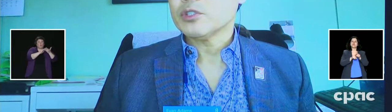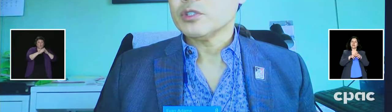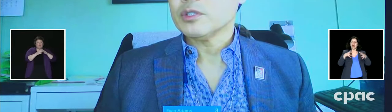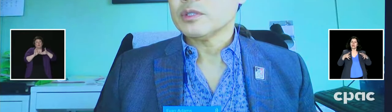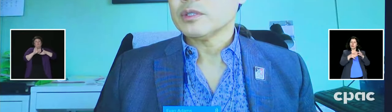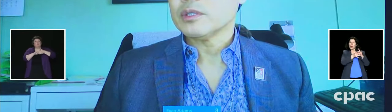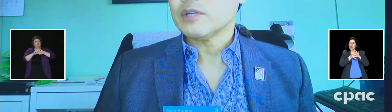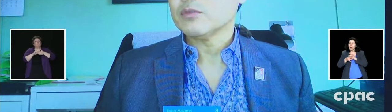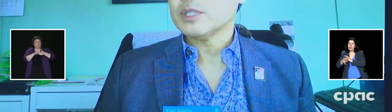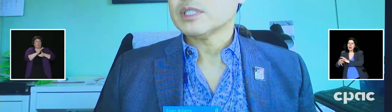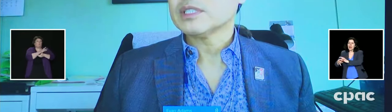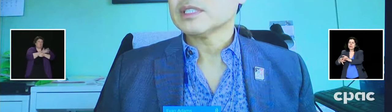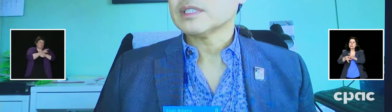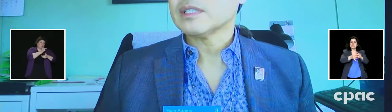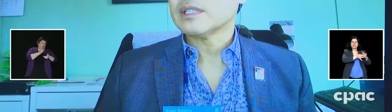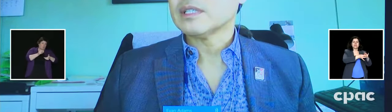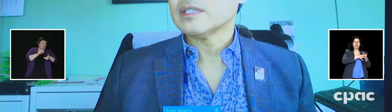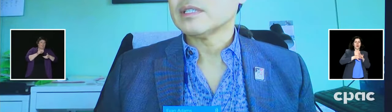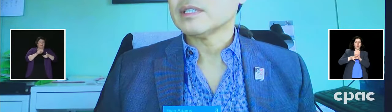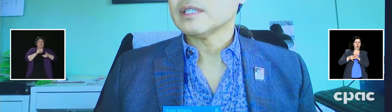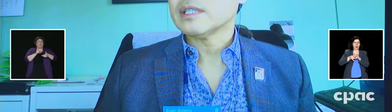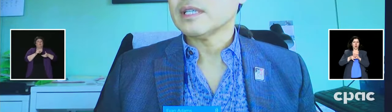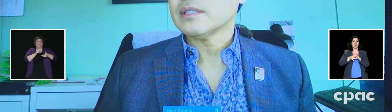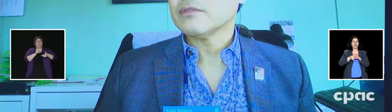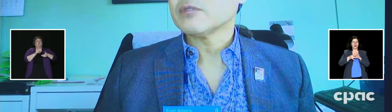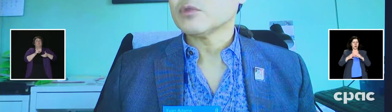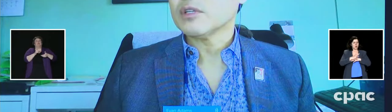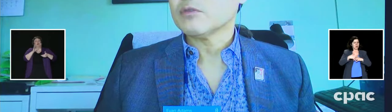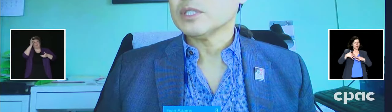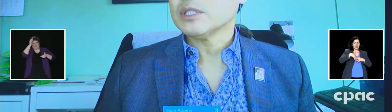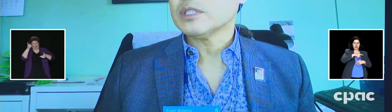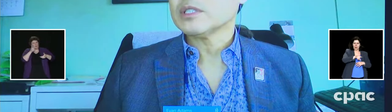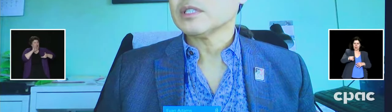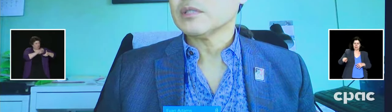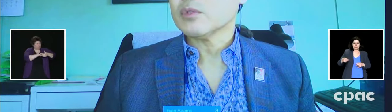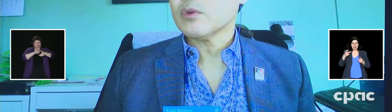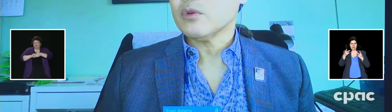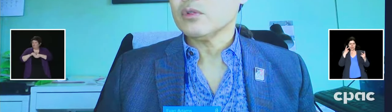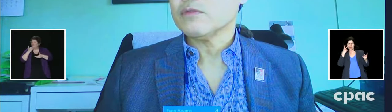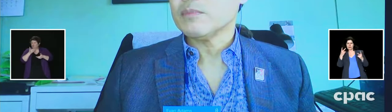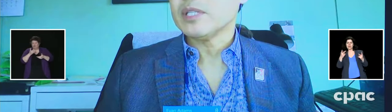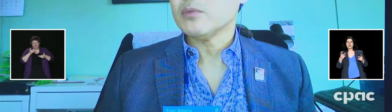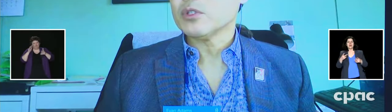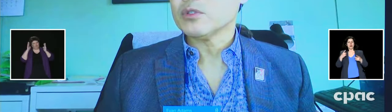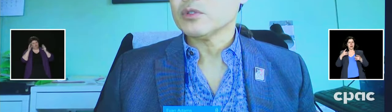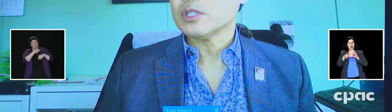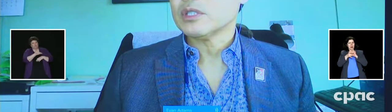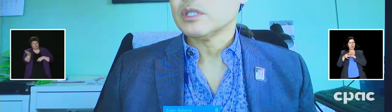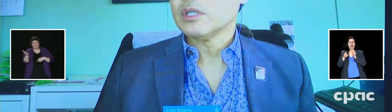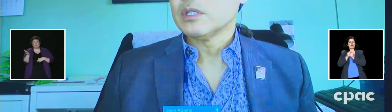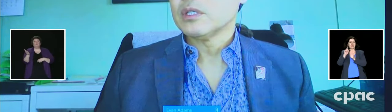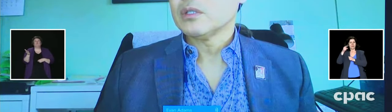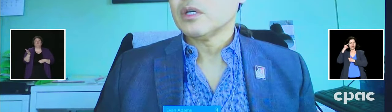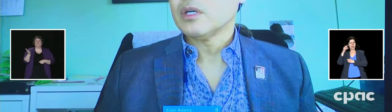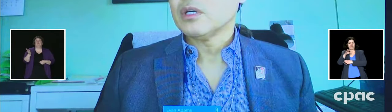provincial governments and the federal government and with all of the many workers